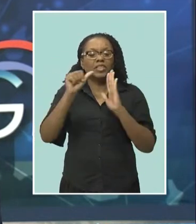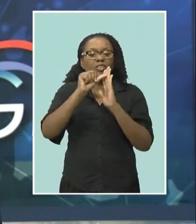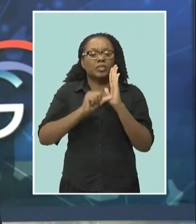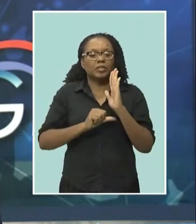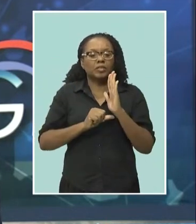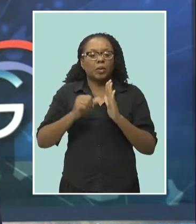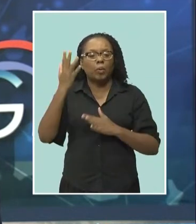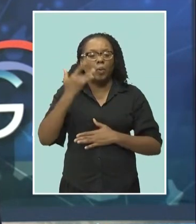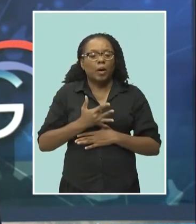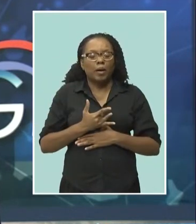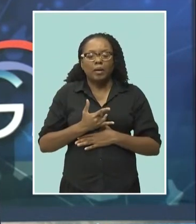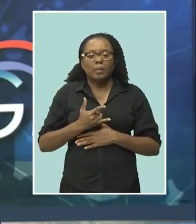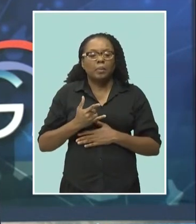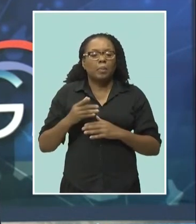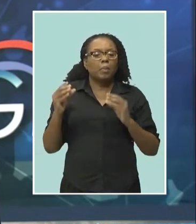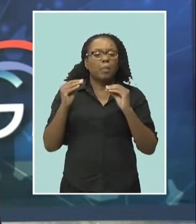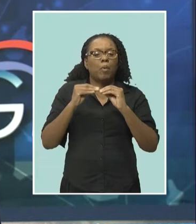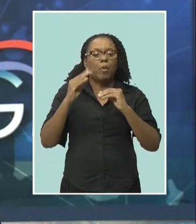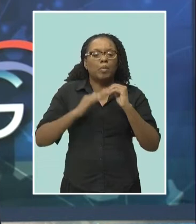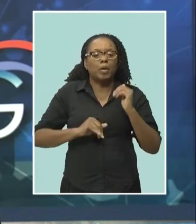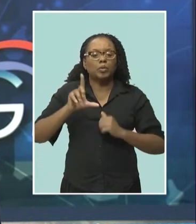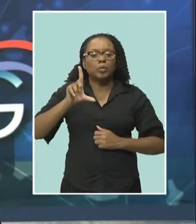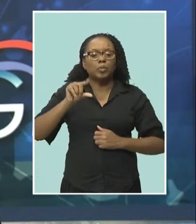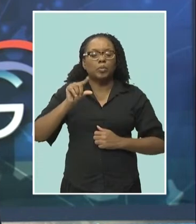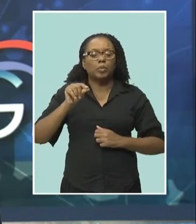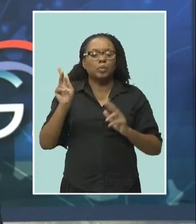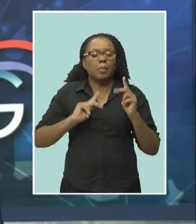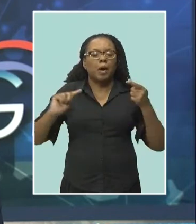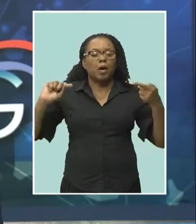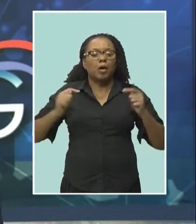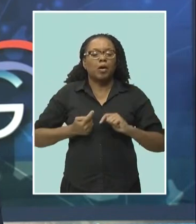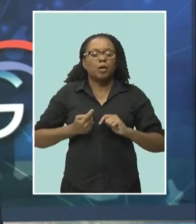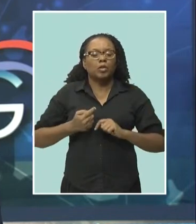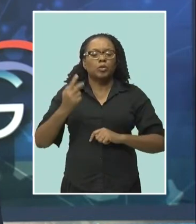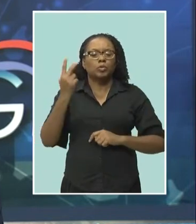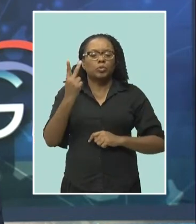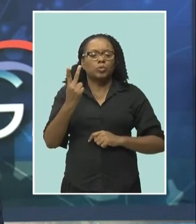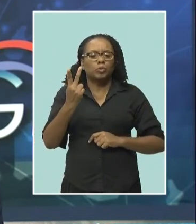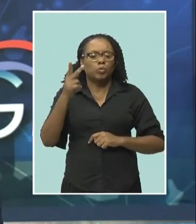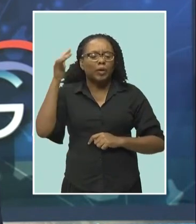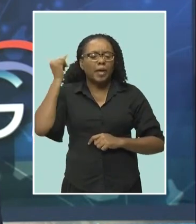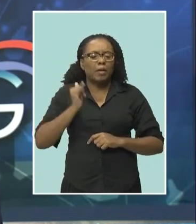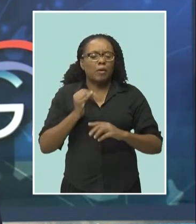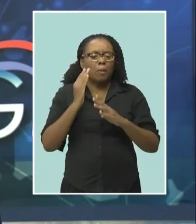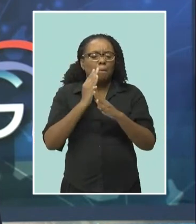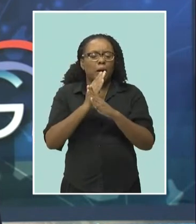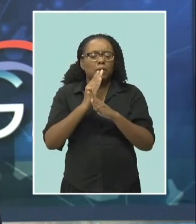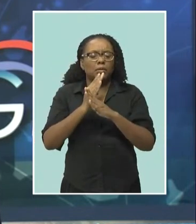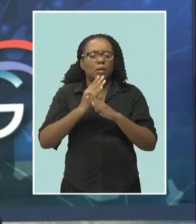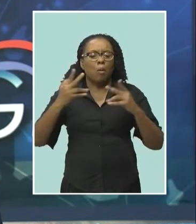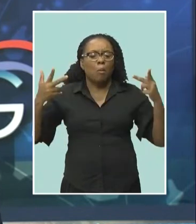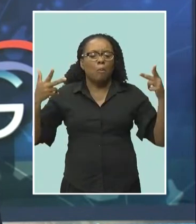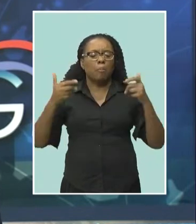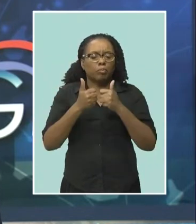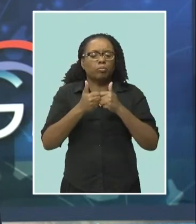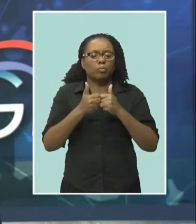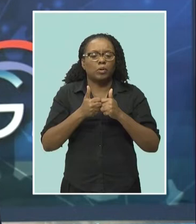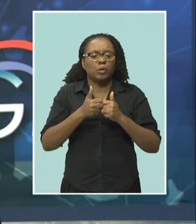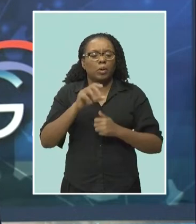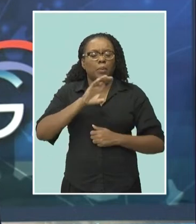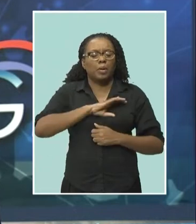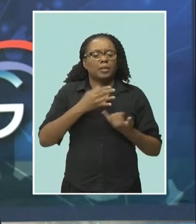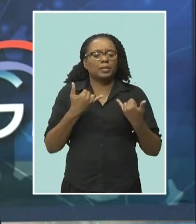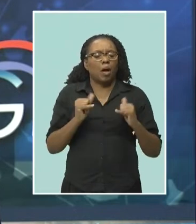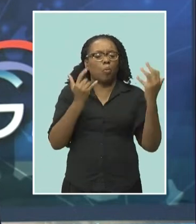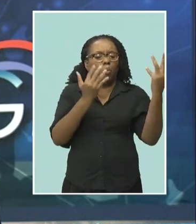in a horrific mass casualty incident this morning in St. James. The latest update we received here at the CBC is that police are still awaiting